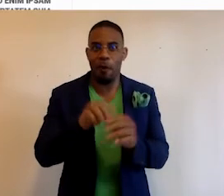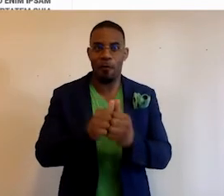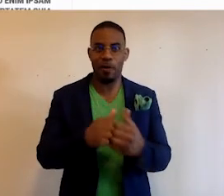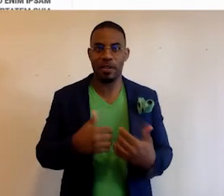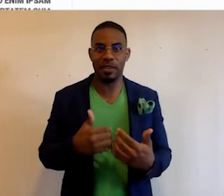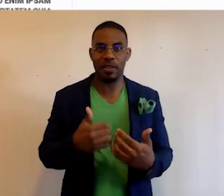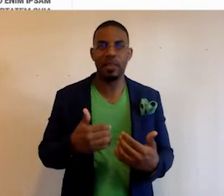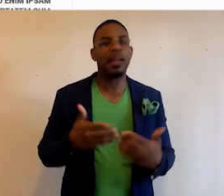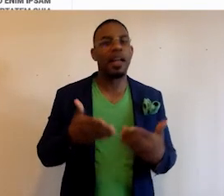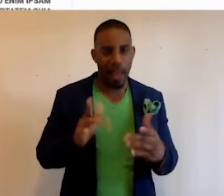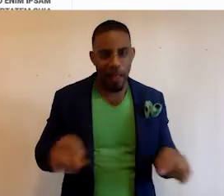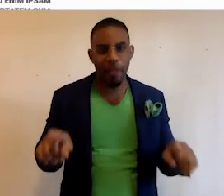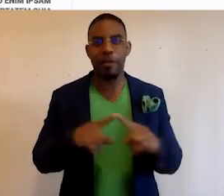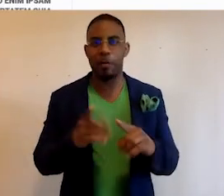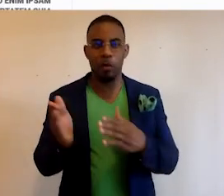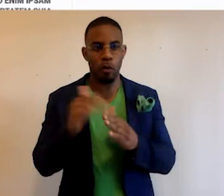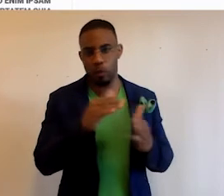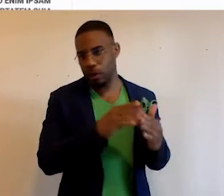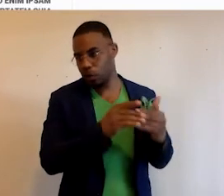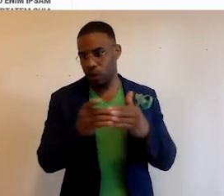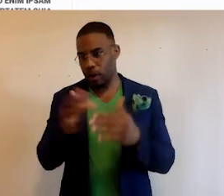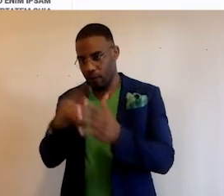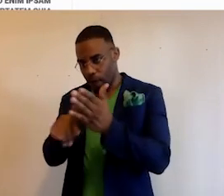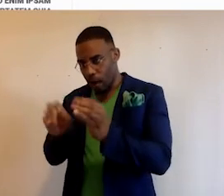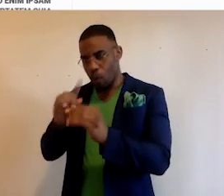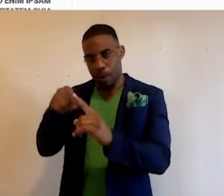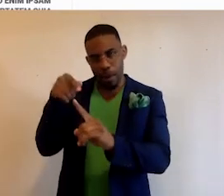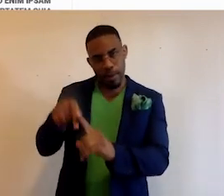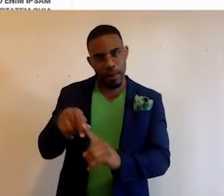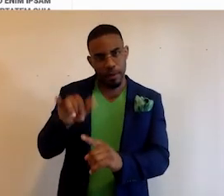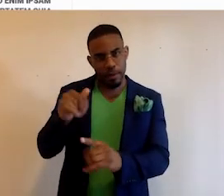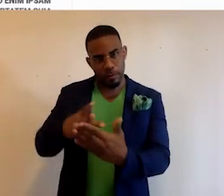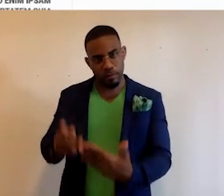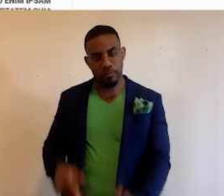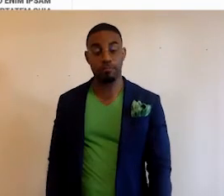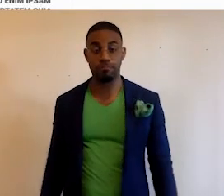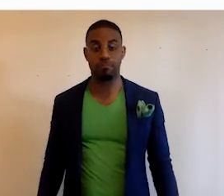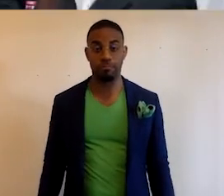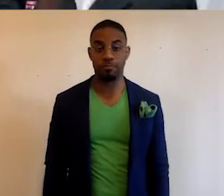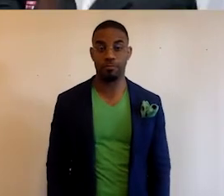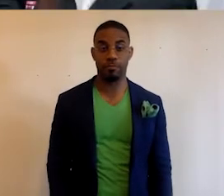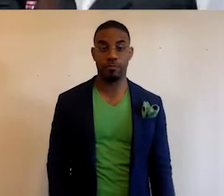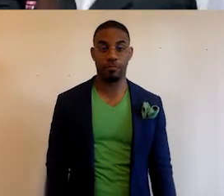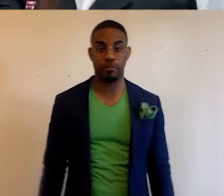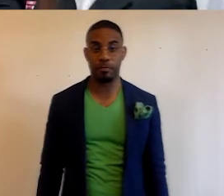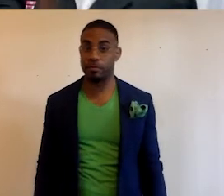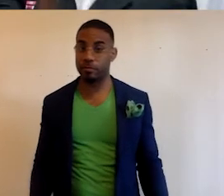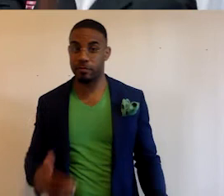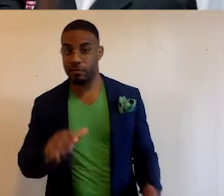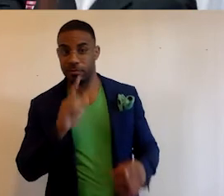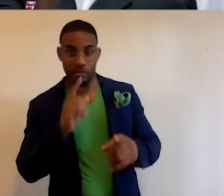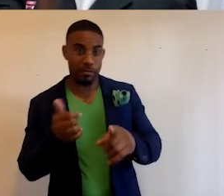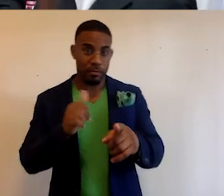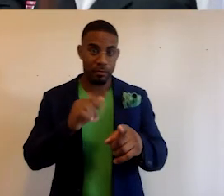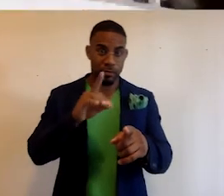with and allow them to be redirected to find out more and participate in those programs if they would like to. This is Delta